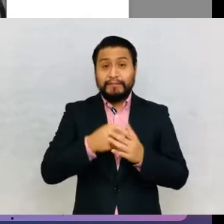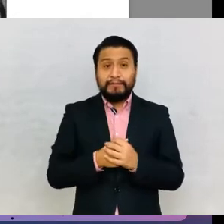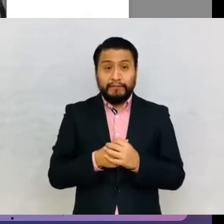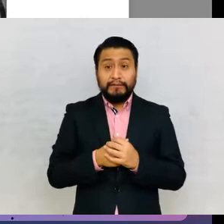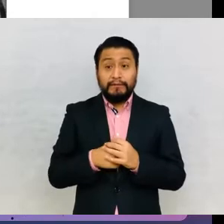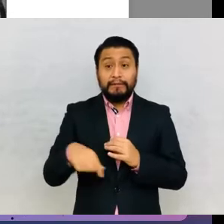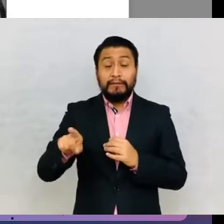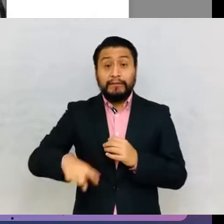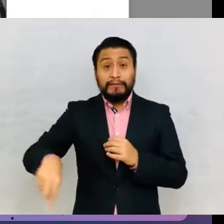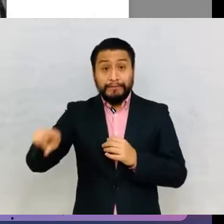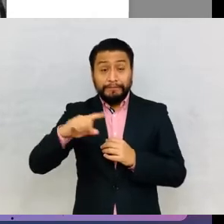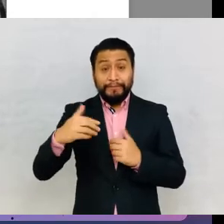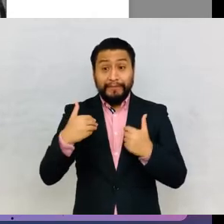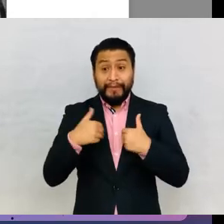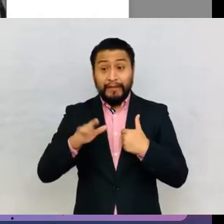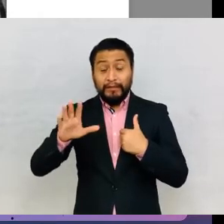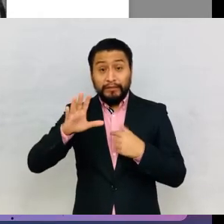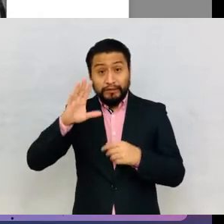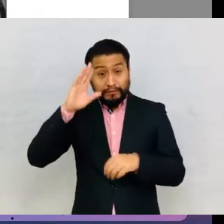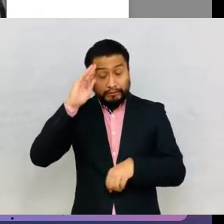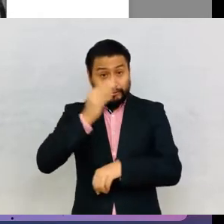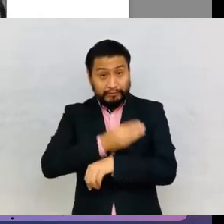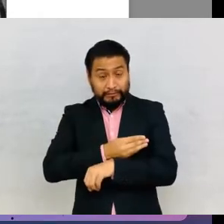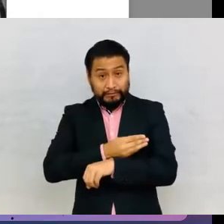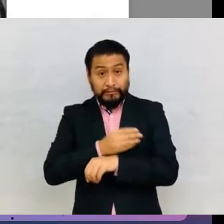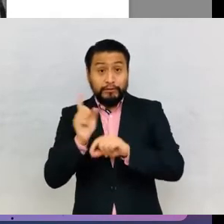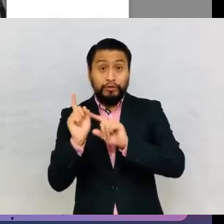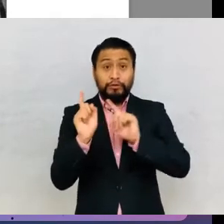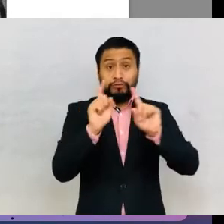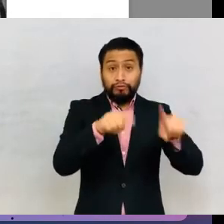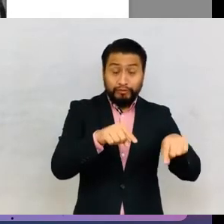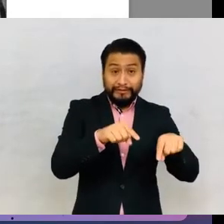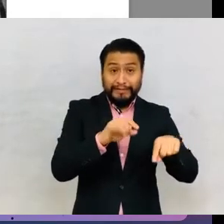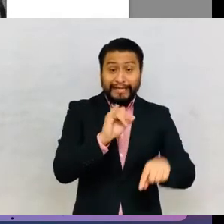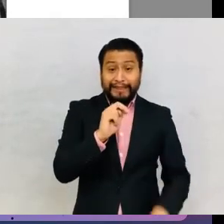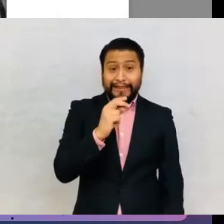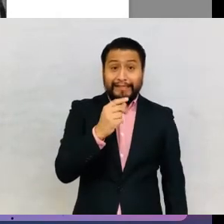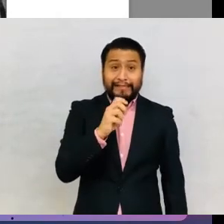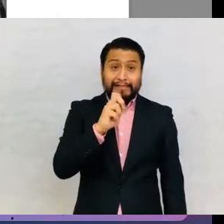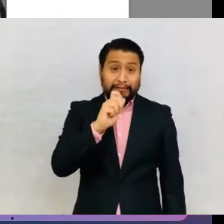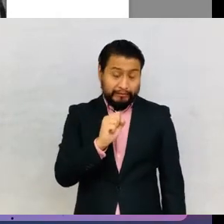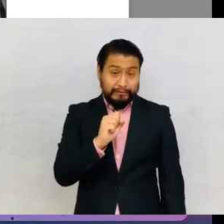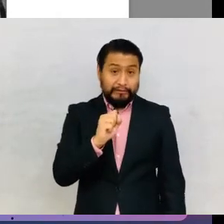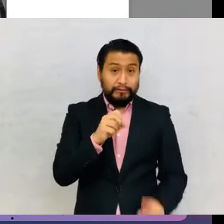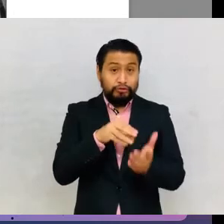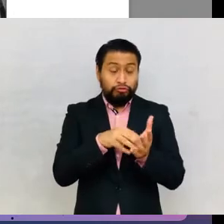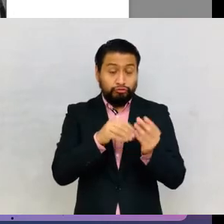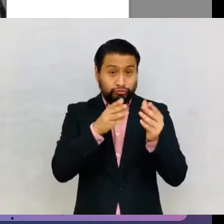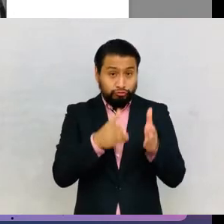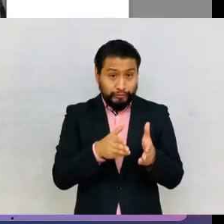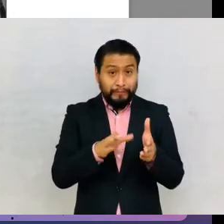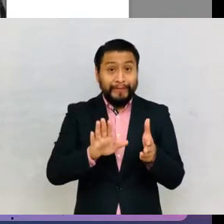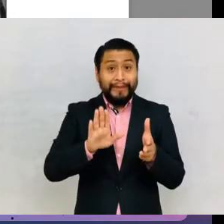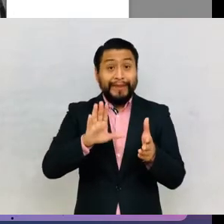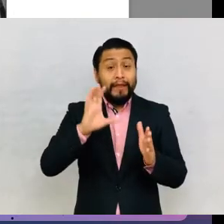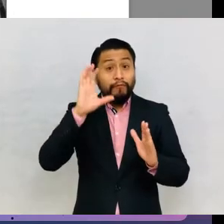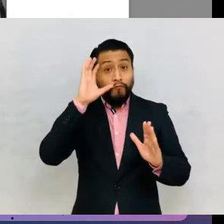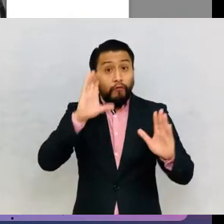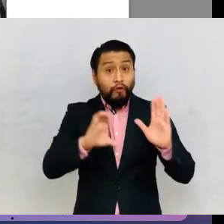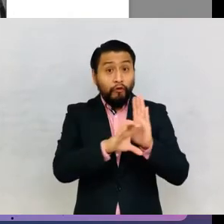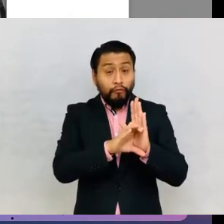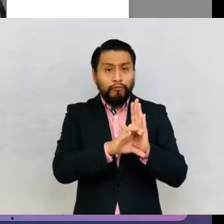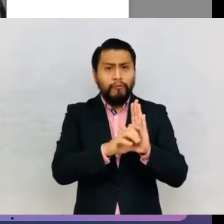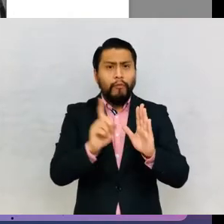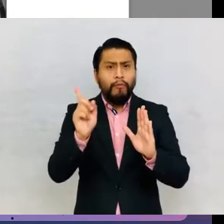We shall Indian with his son upon arrival at the House of the Indigenous Student. This photograph is taken